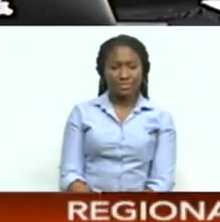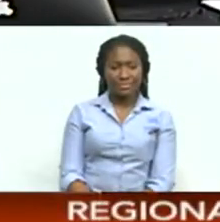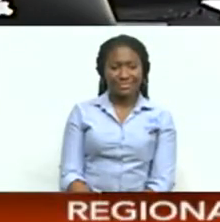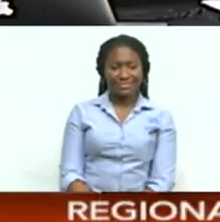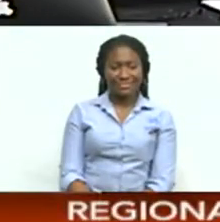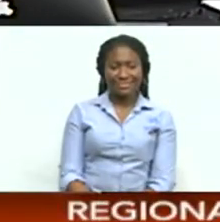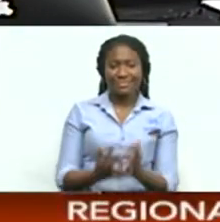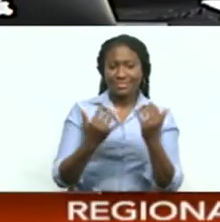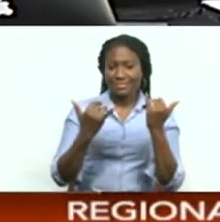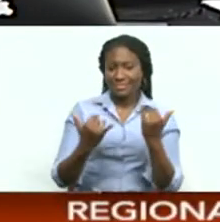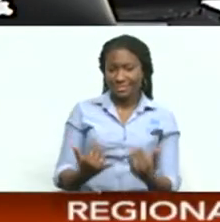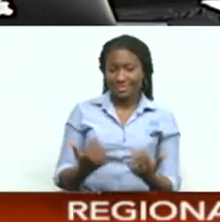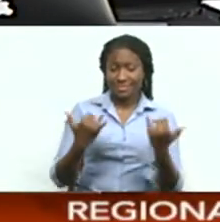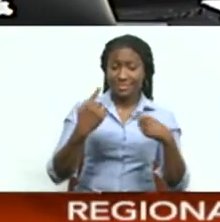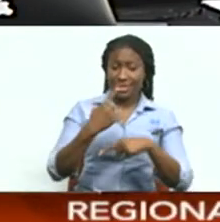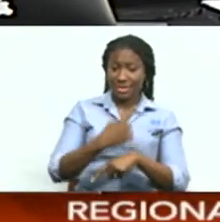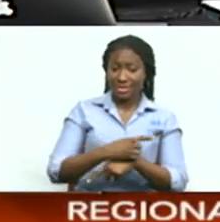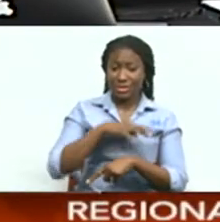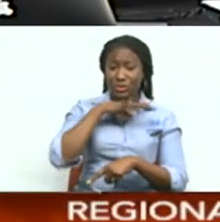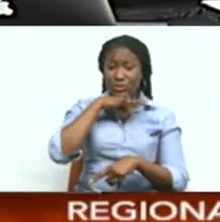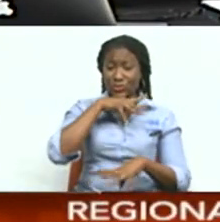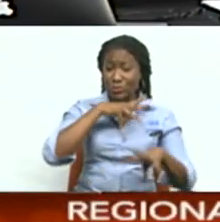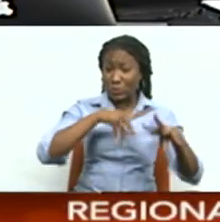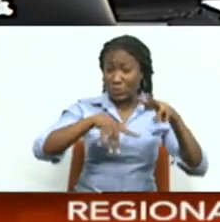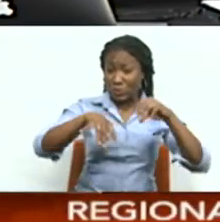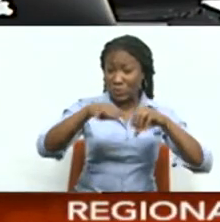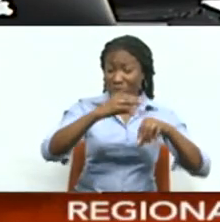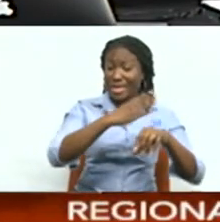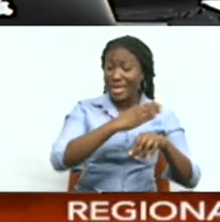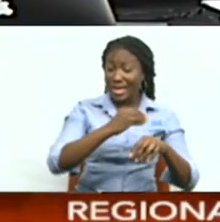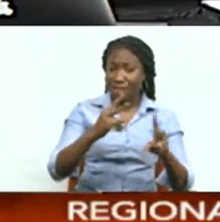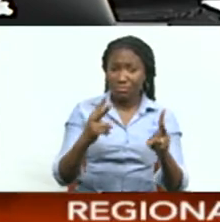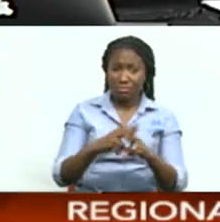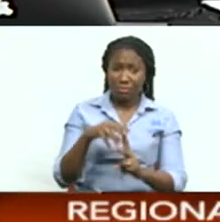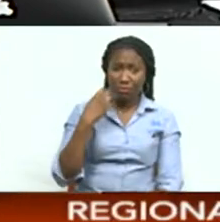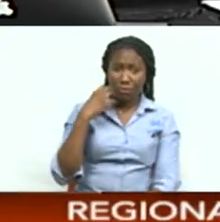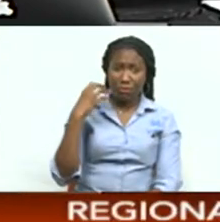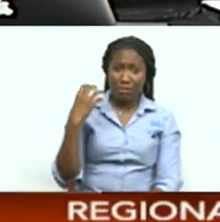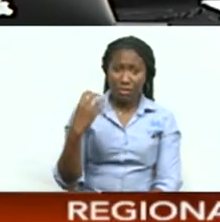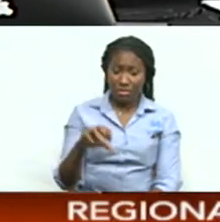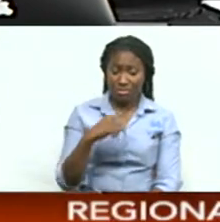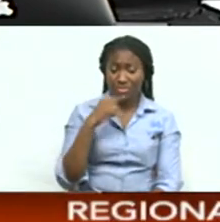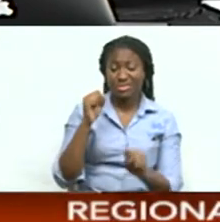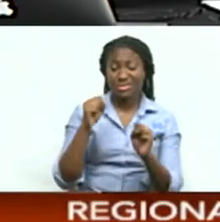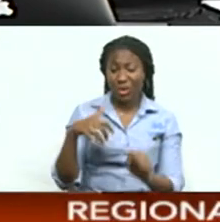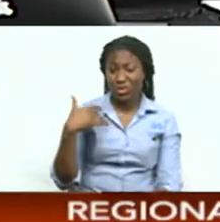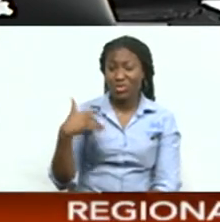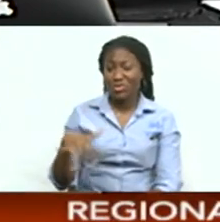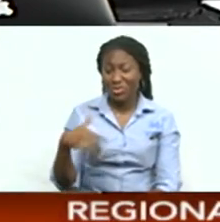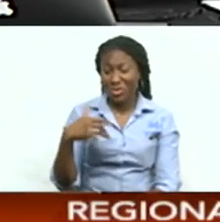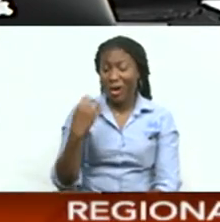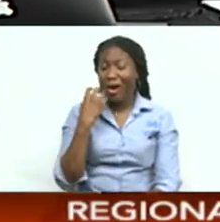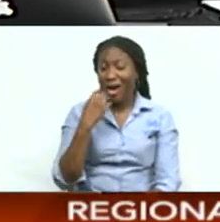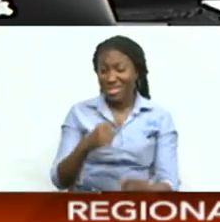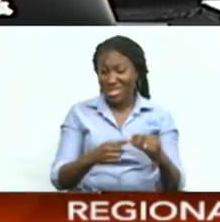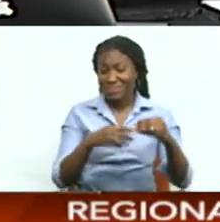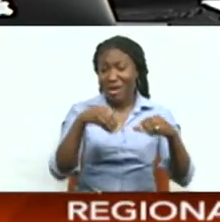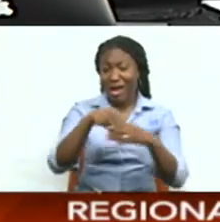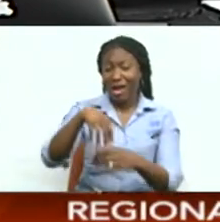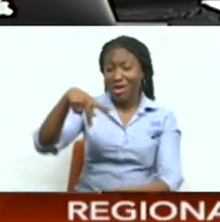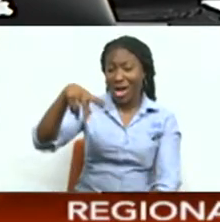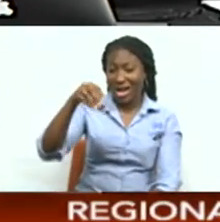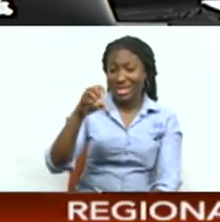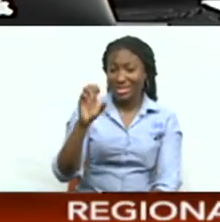Khalid, not only was it a dusty day, but it was a really hot day Yeah, it was really hot, especially in the capital where we saw